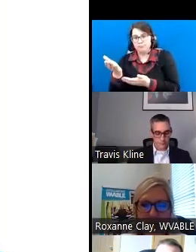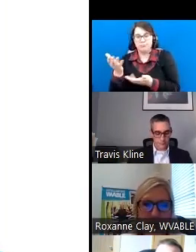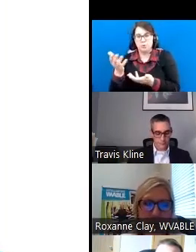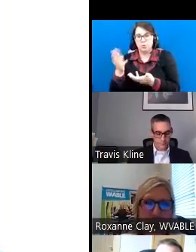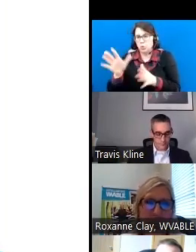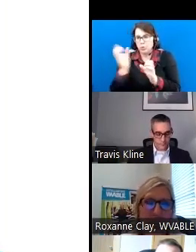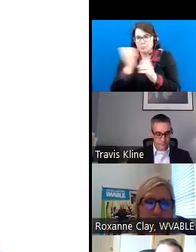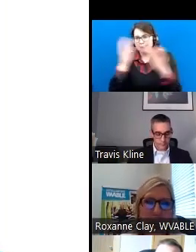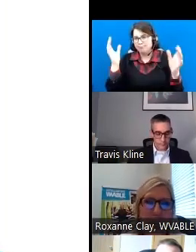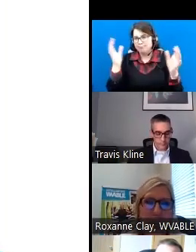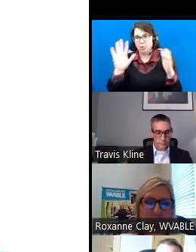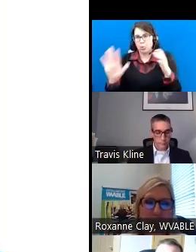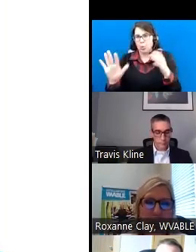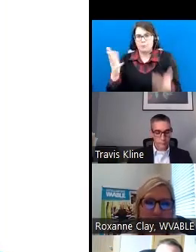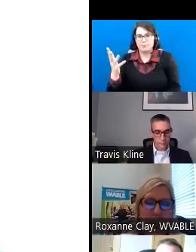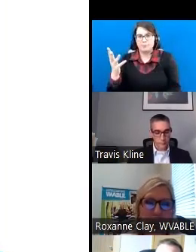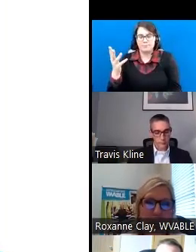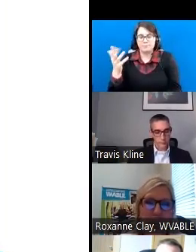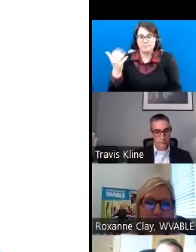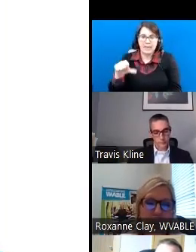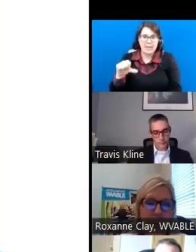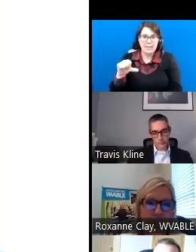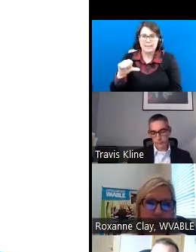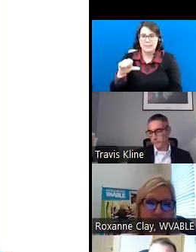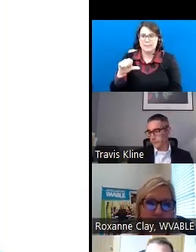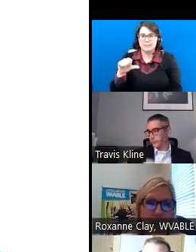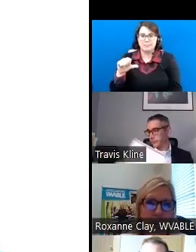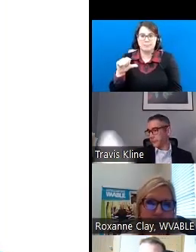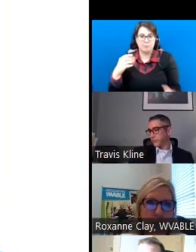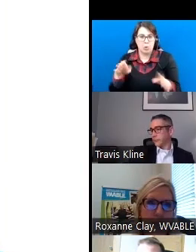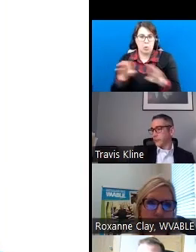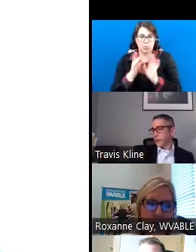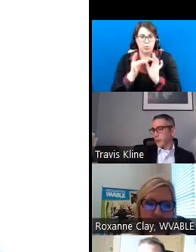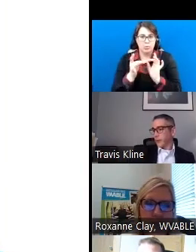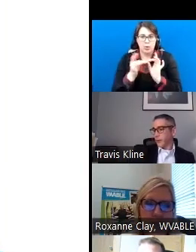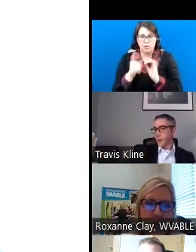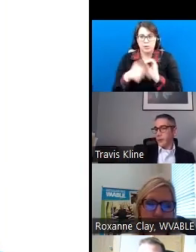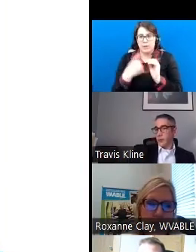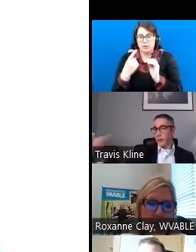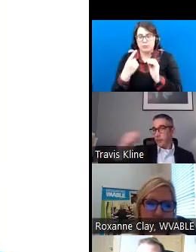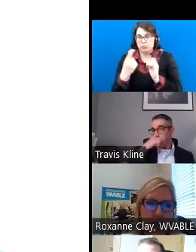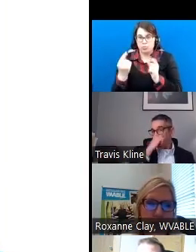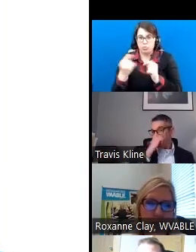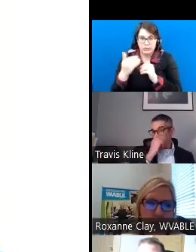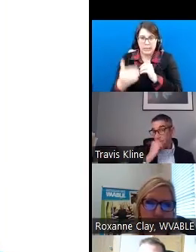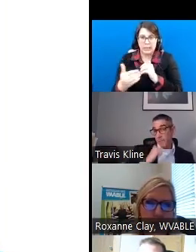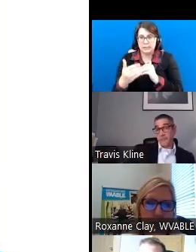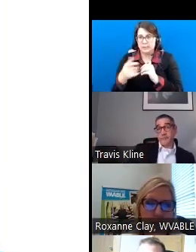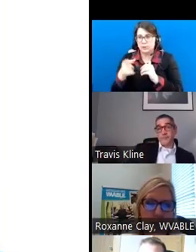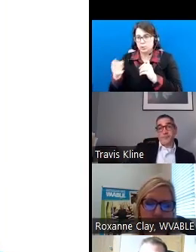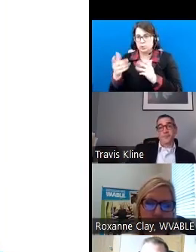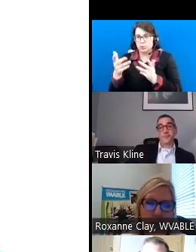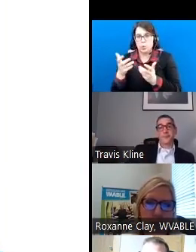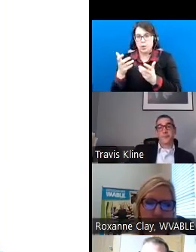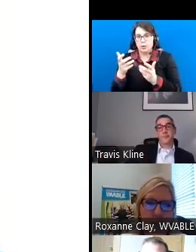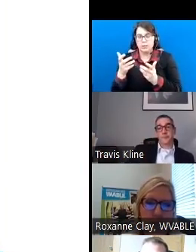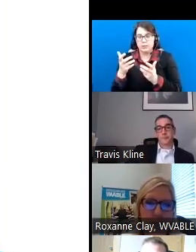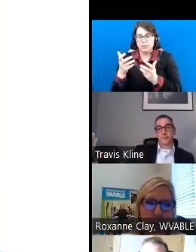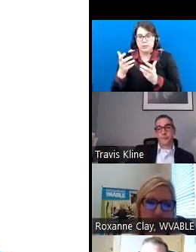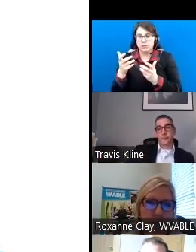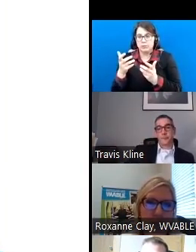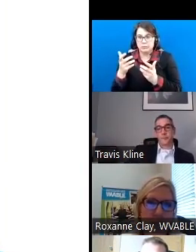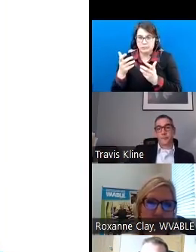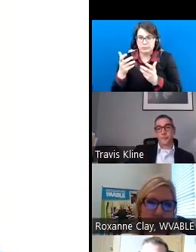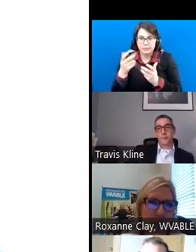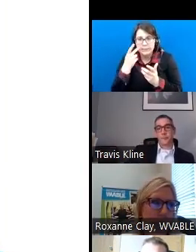insights and just any, any closing remarks on, you know, next steps and what you would like to, you know, to continue